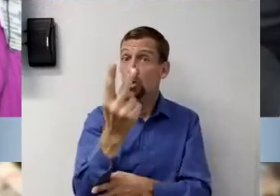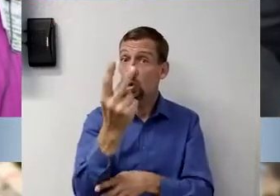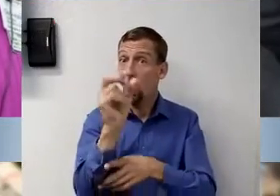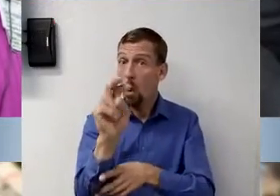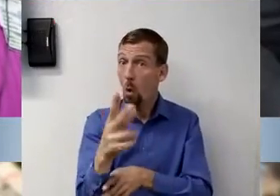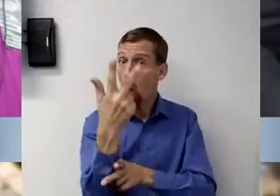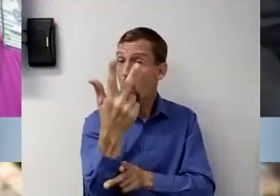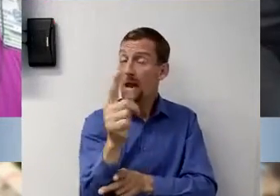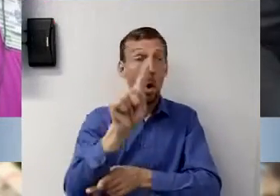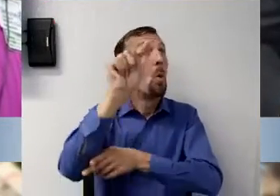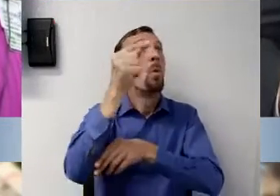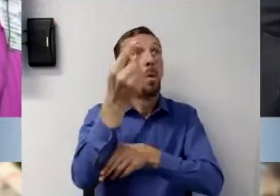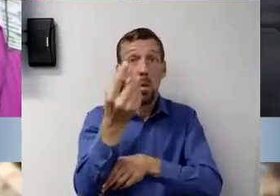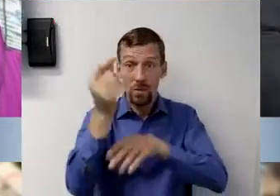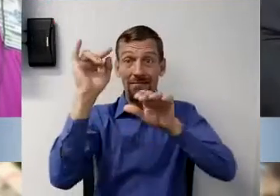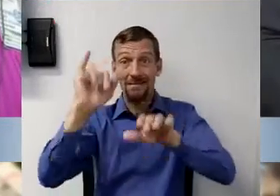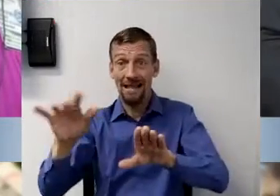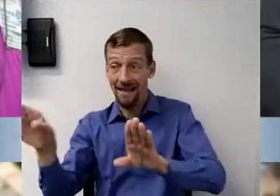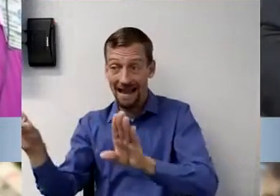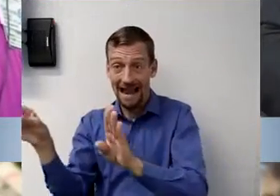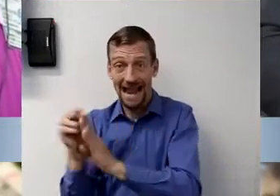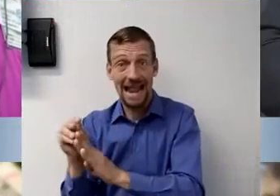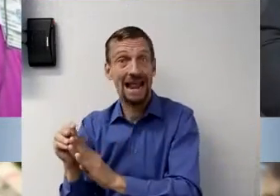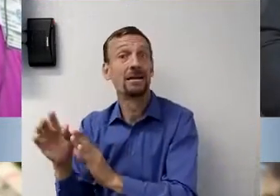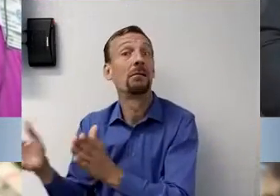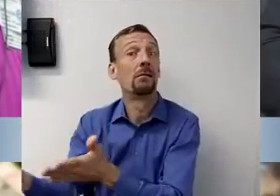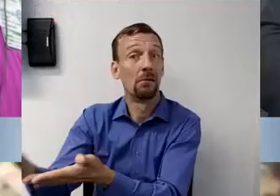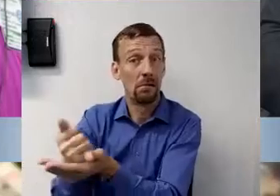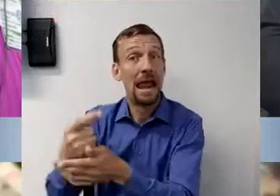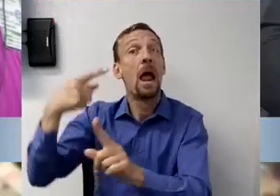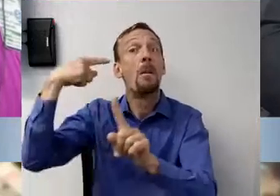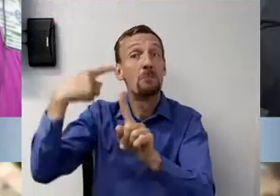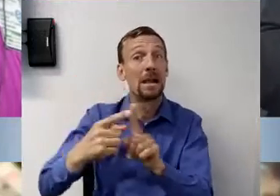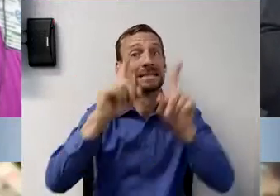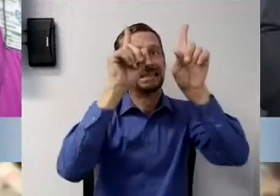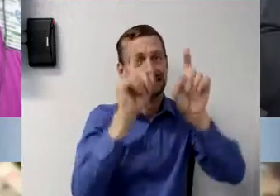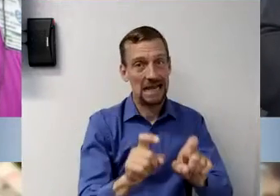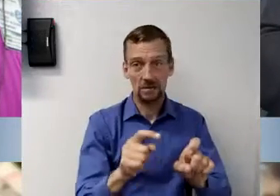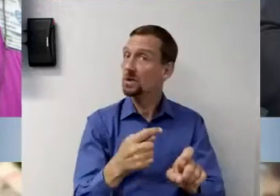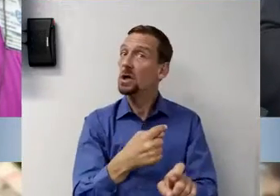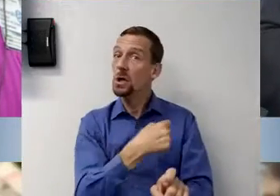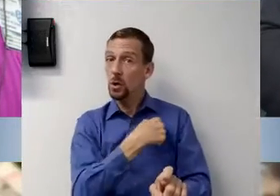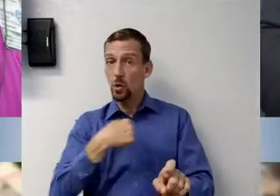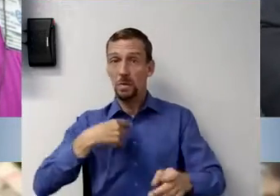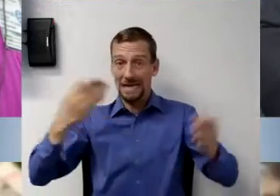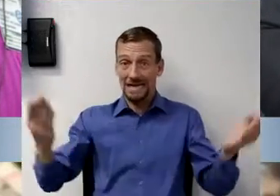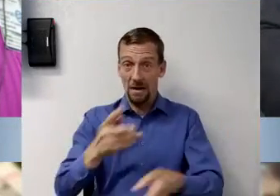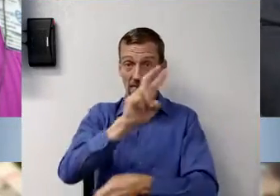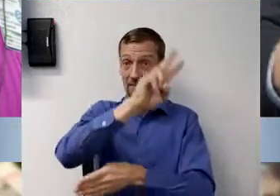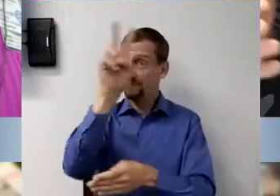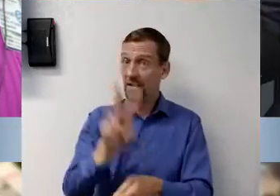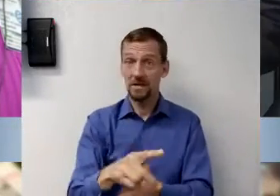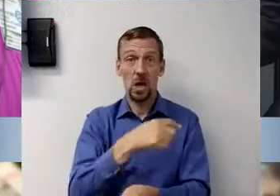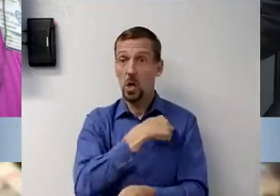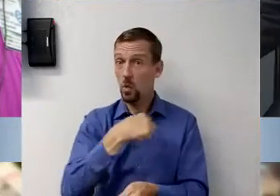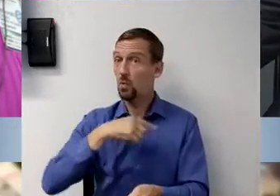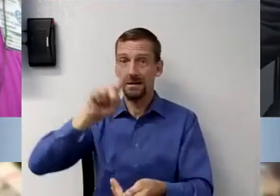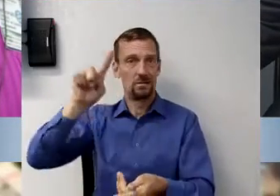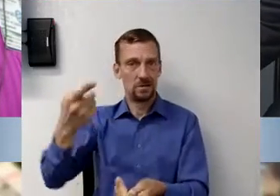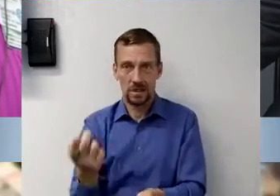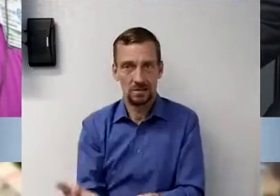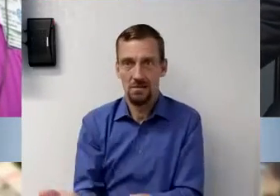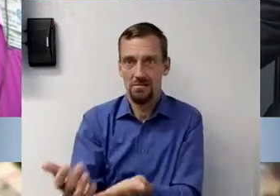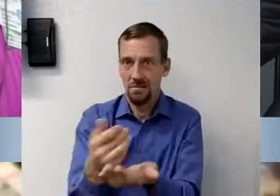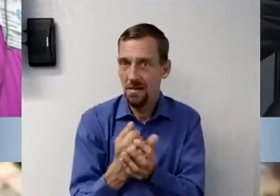well. So we don't test on Floral Street. They collect the specimen, and then oftentimes it's brought